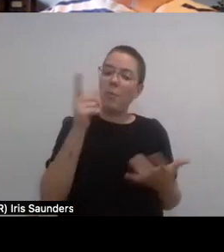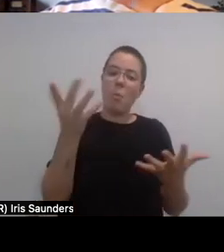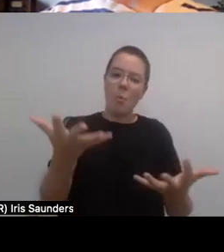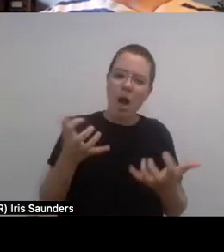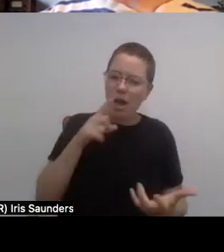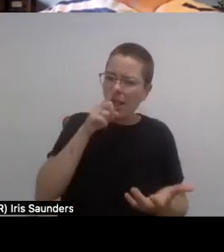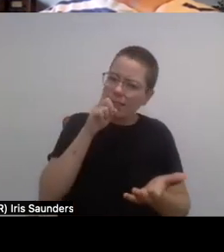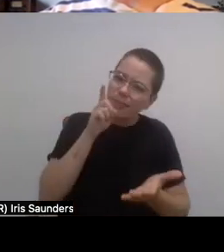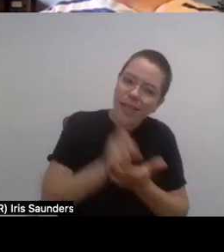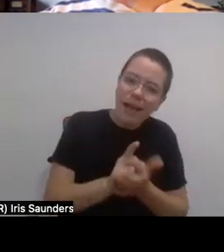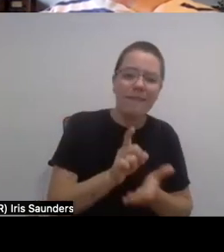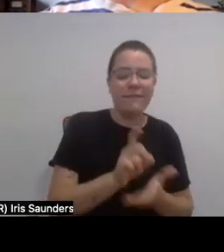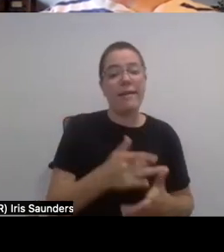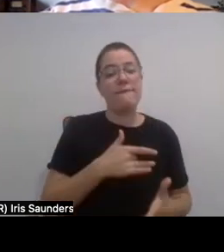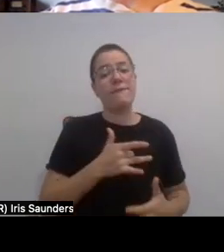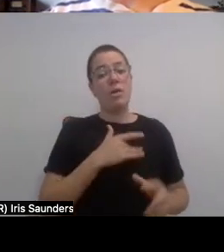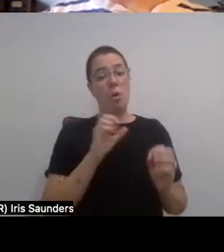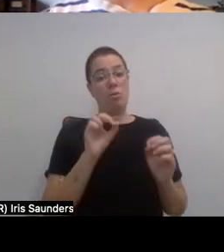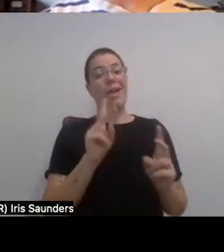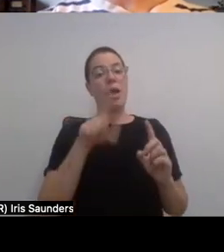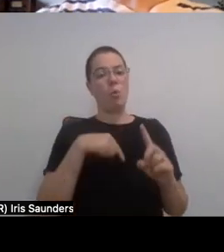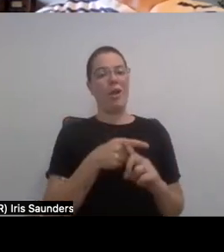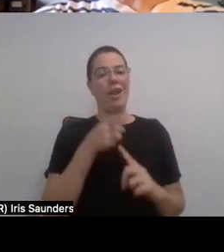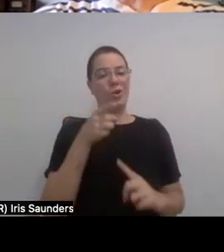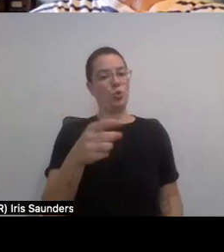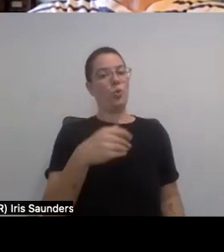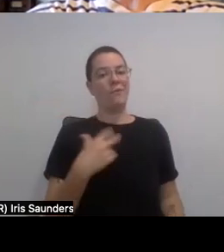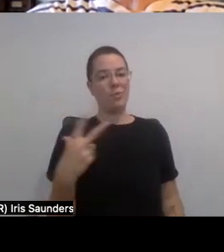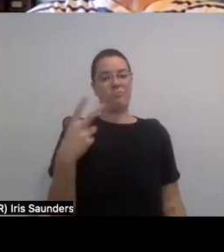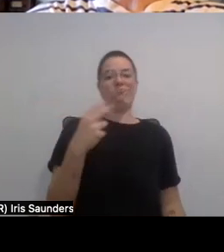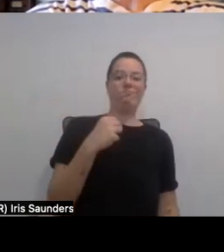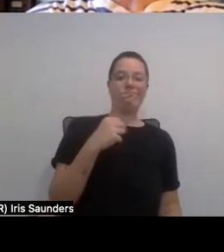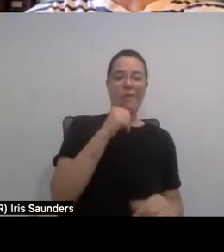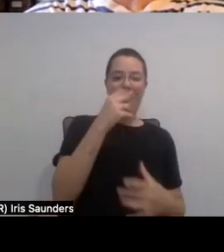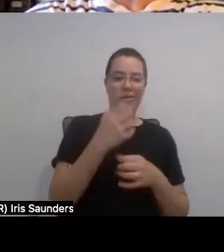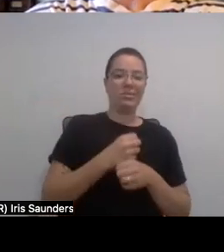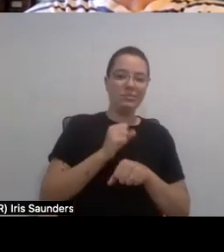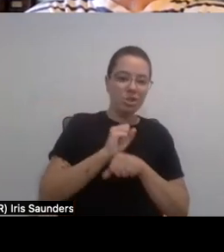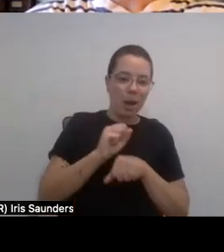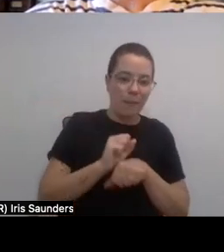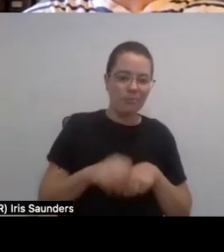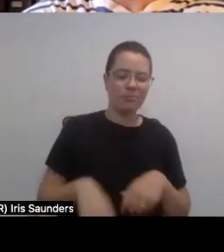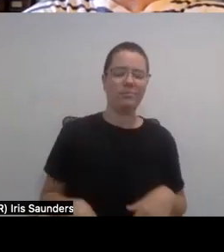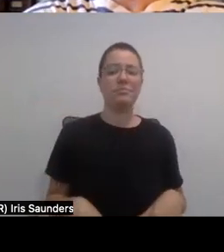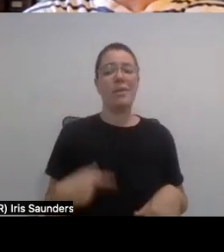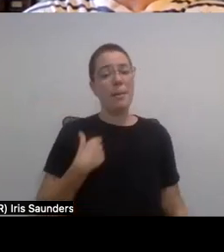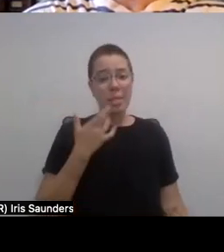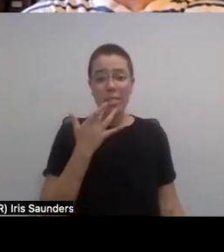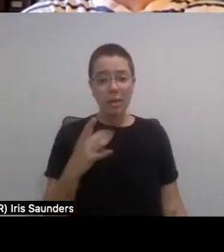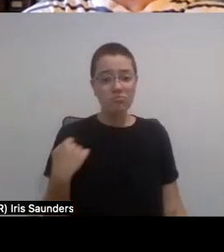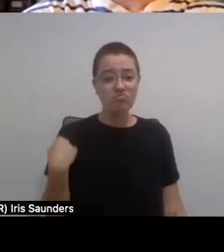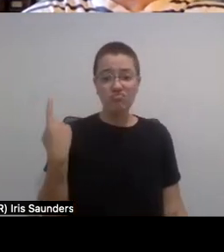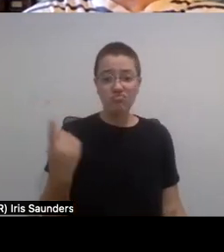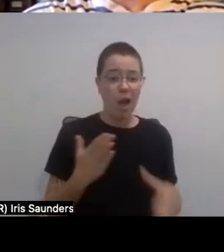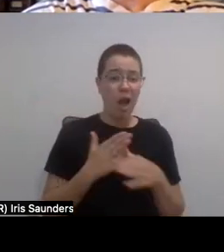it is, you know, being in the business for over 20 years. I've been lucky. I've been in over, you know, 40 TV